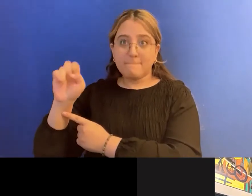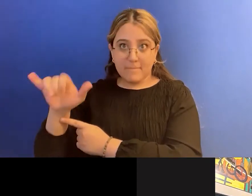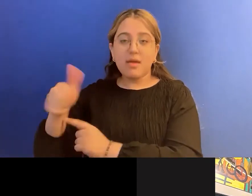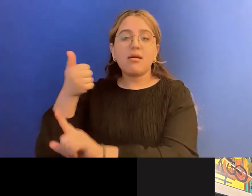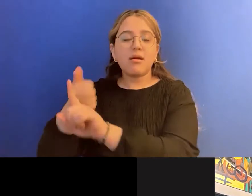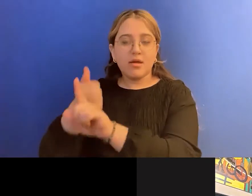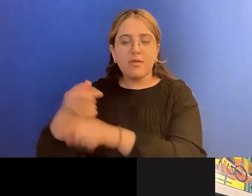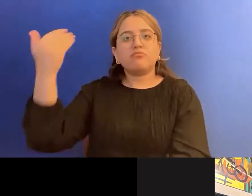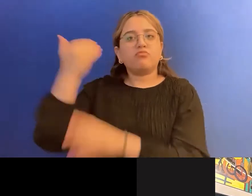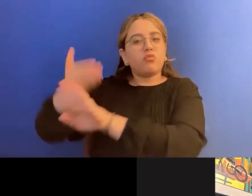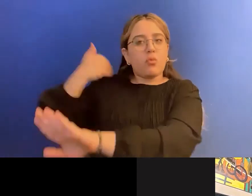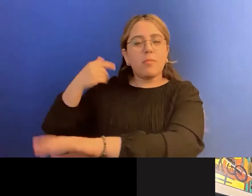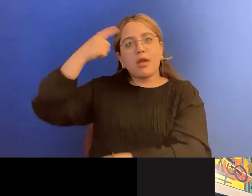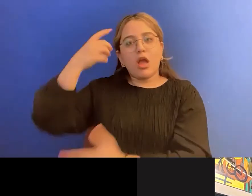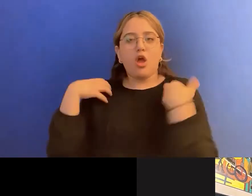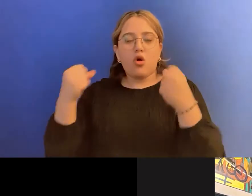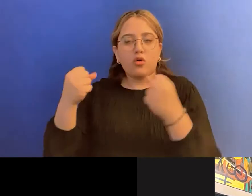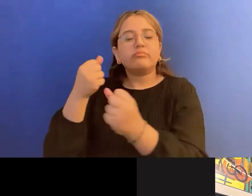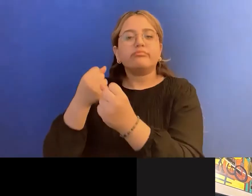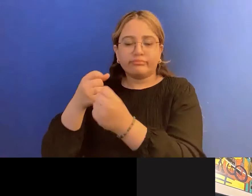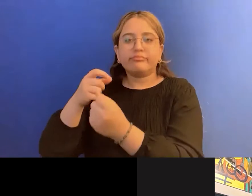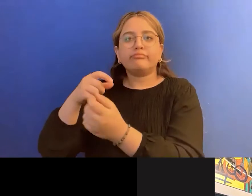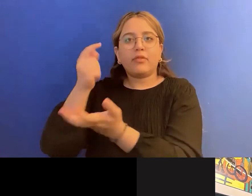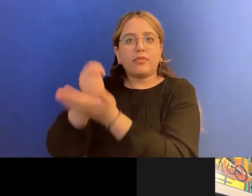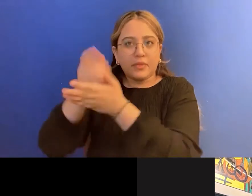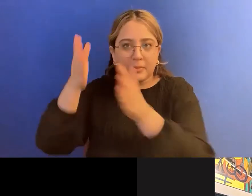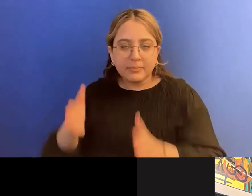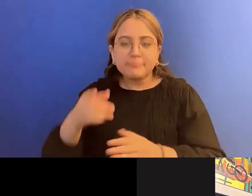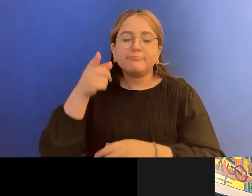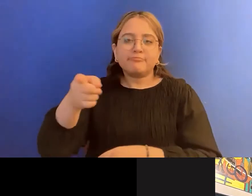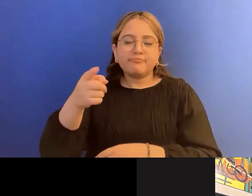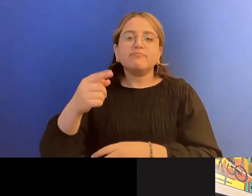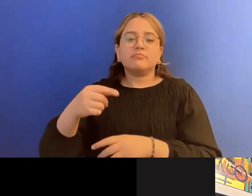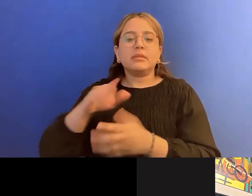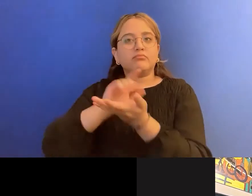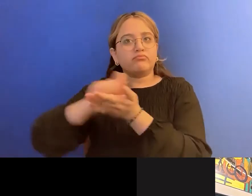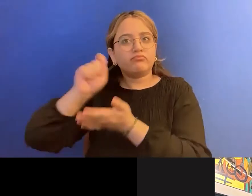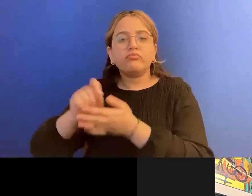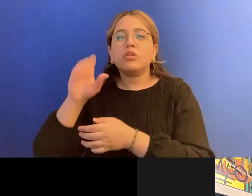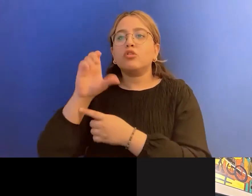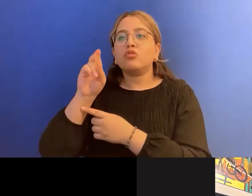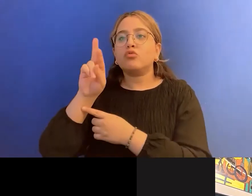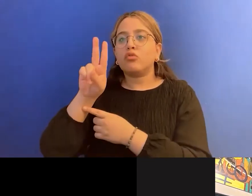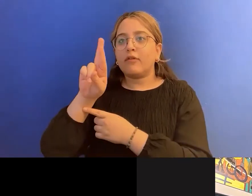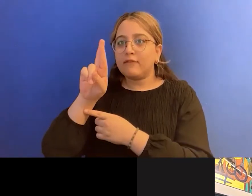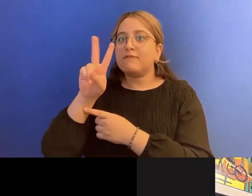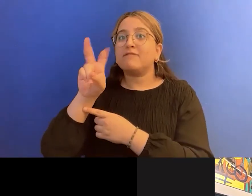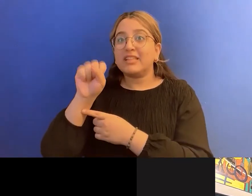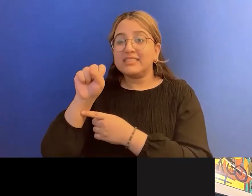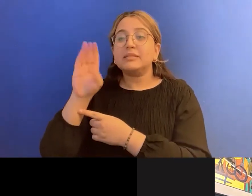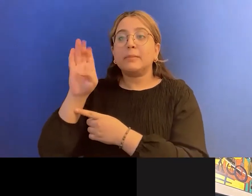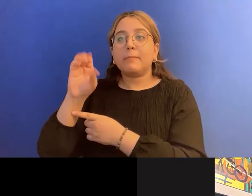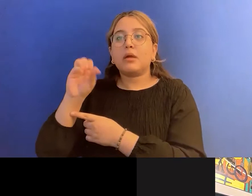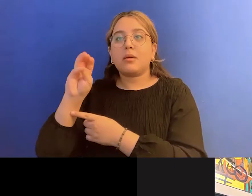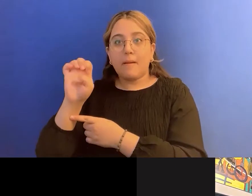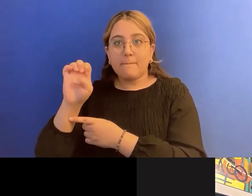Her across social media platforms. Over the past 10 years, they have worked in plus size fashion, fat